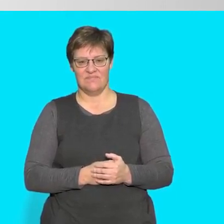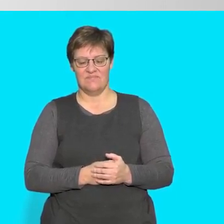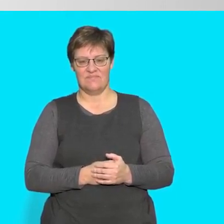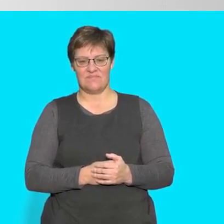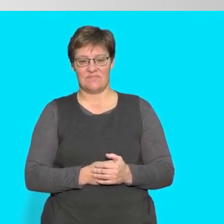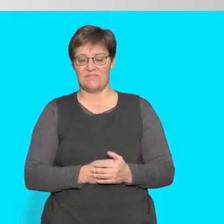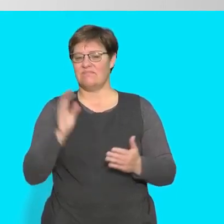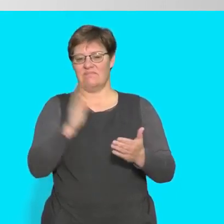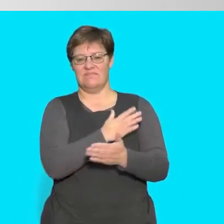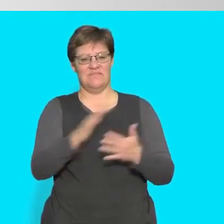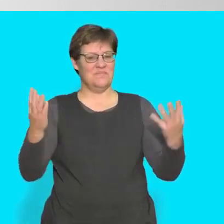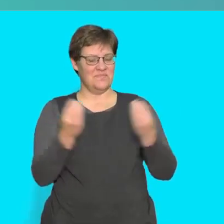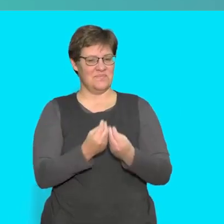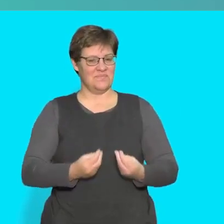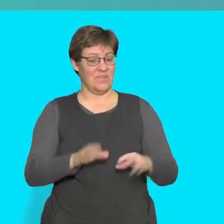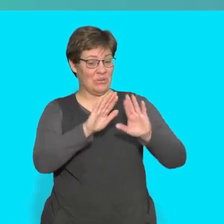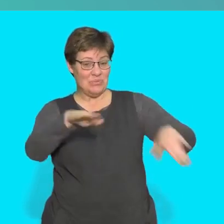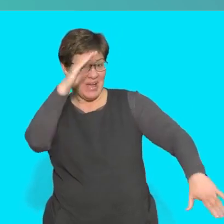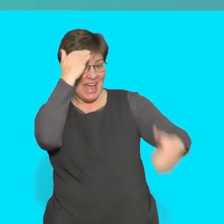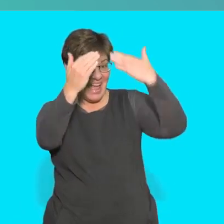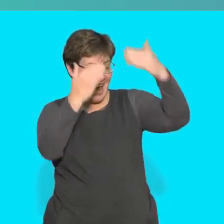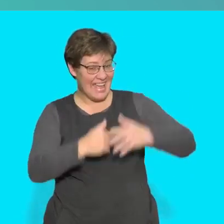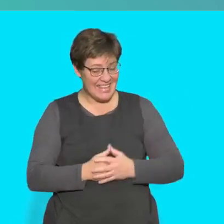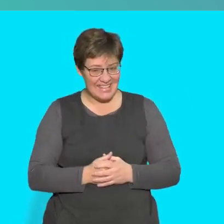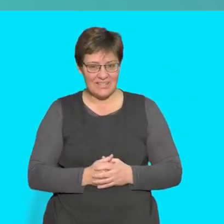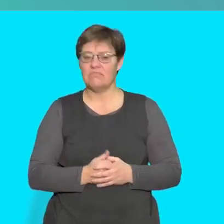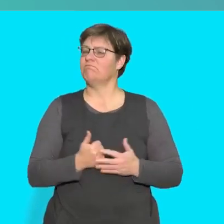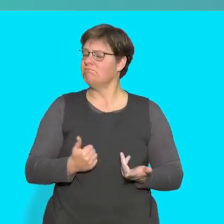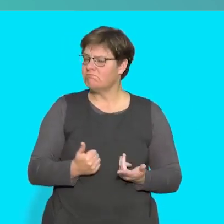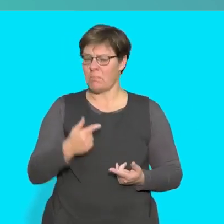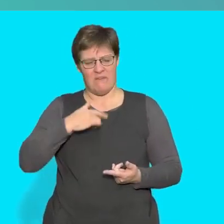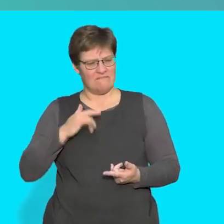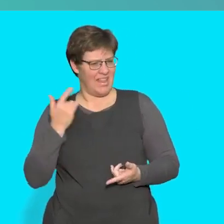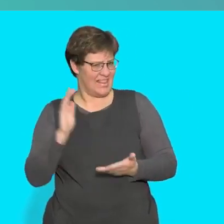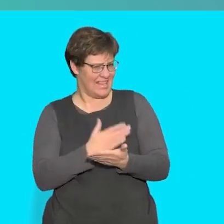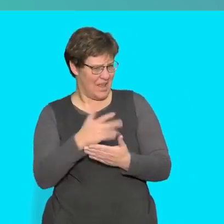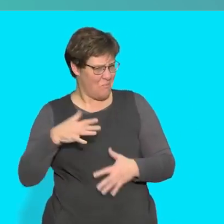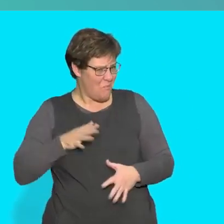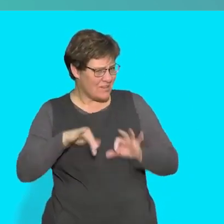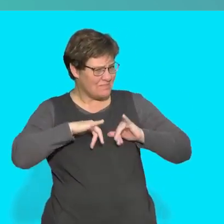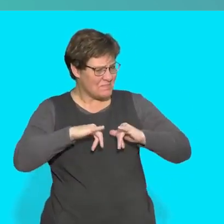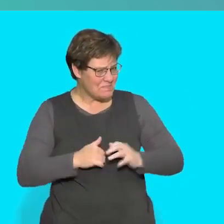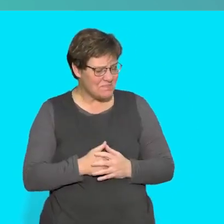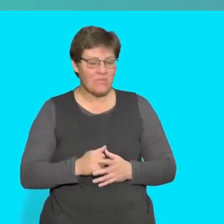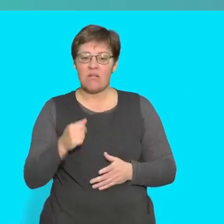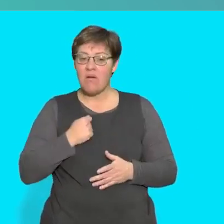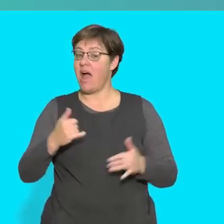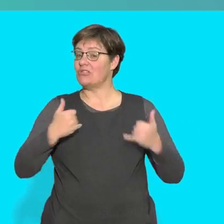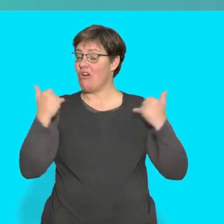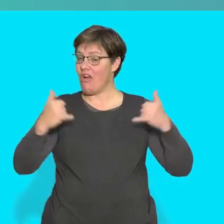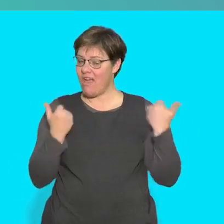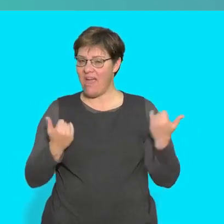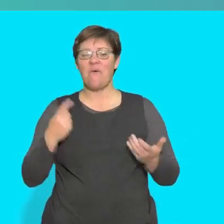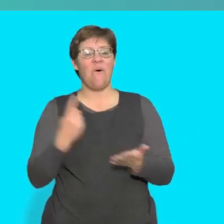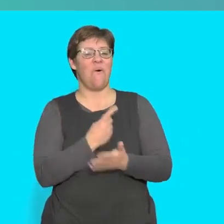Sing along! Hello children! I feel like singing, don't you? When we are having fun,